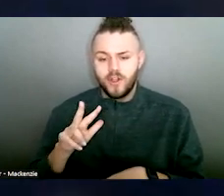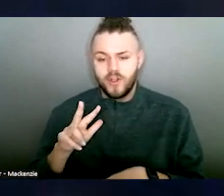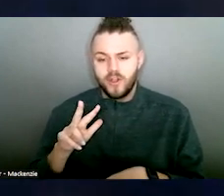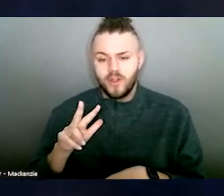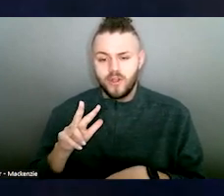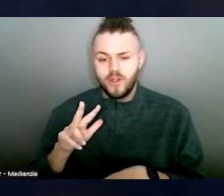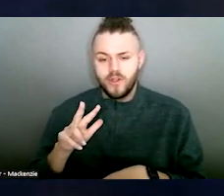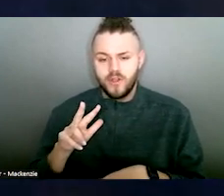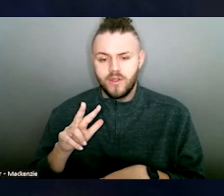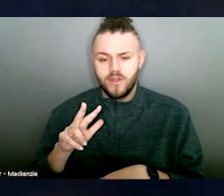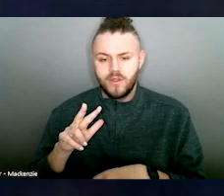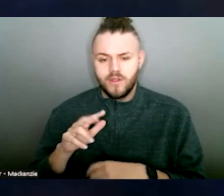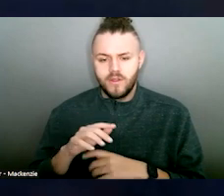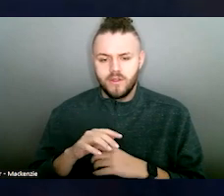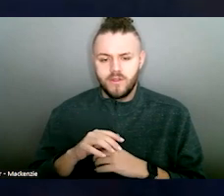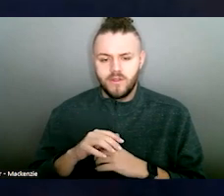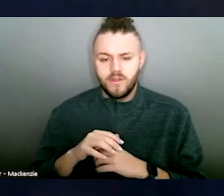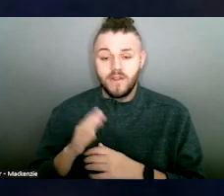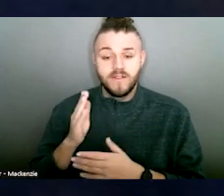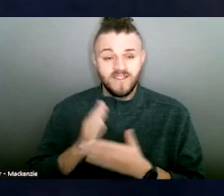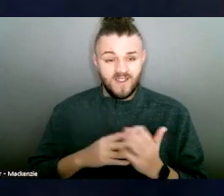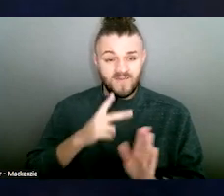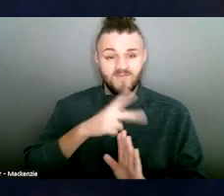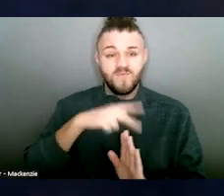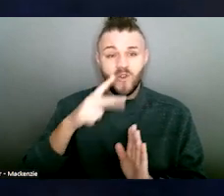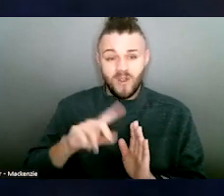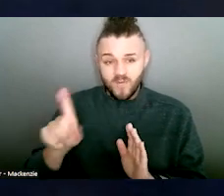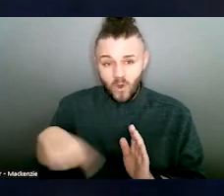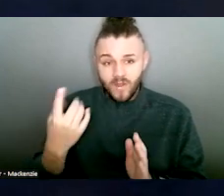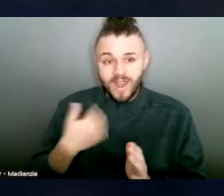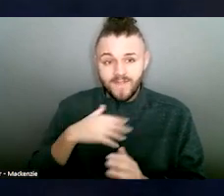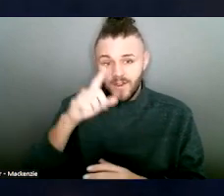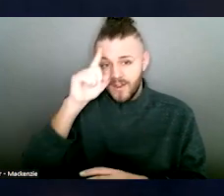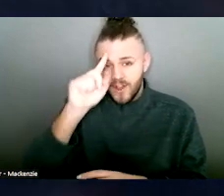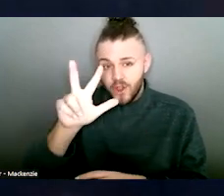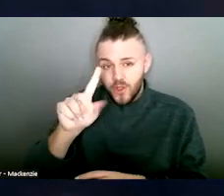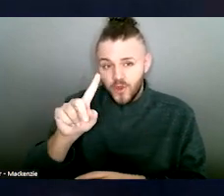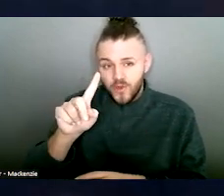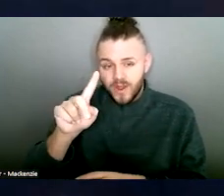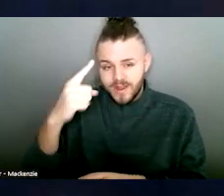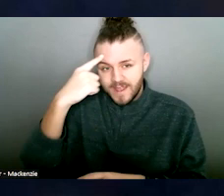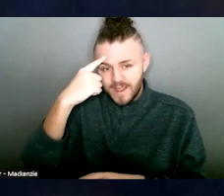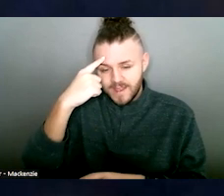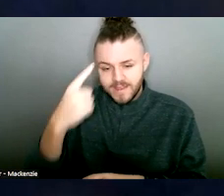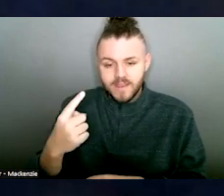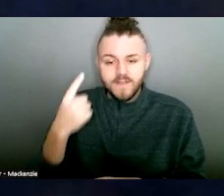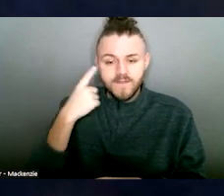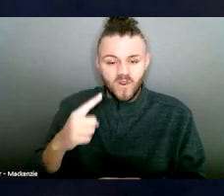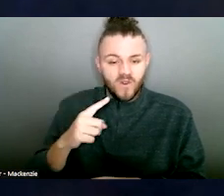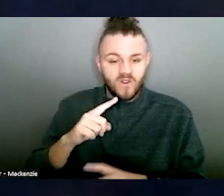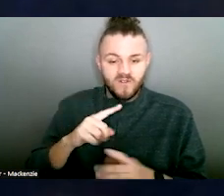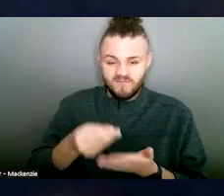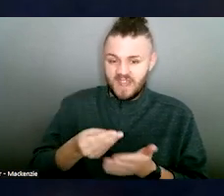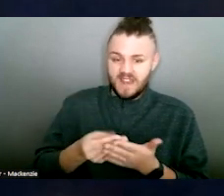fiscal year. That is dead last in domestic violence services compared to our surrounding states. And just to give you an